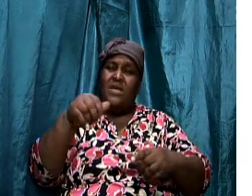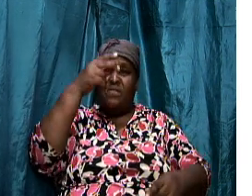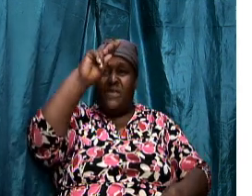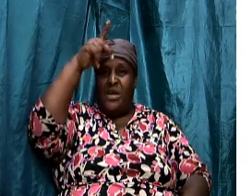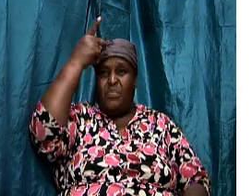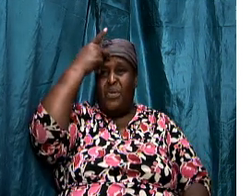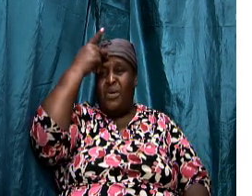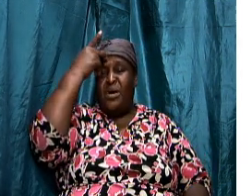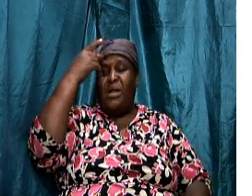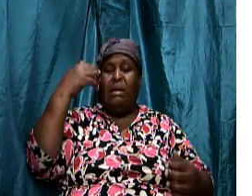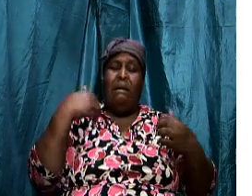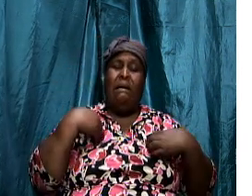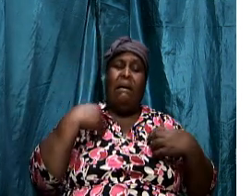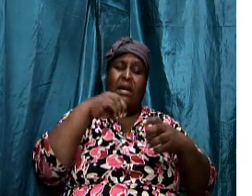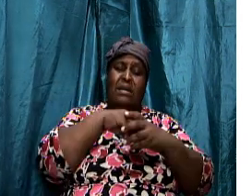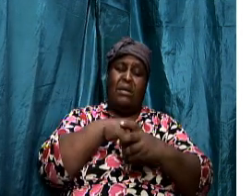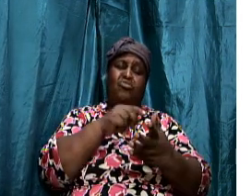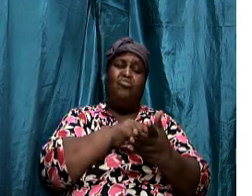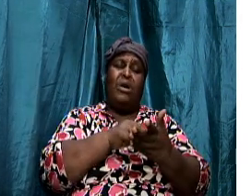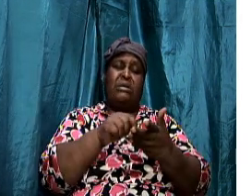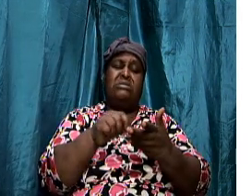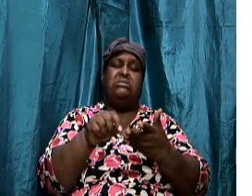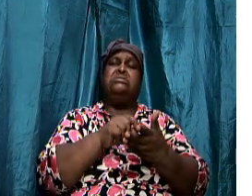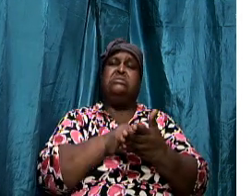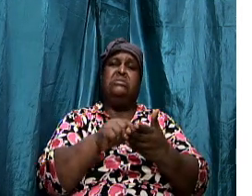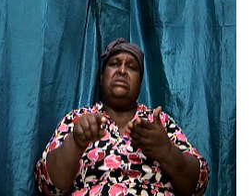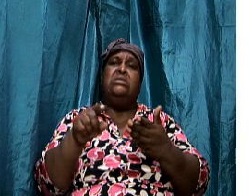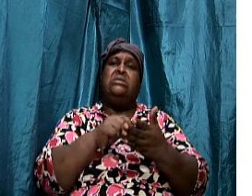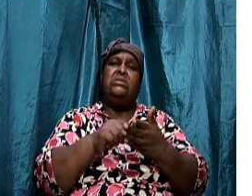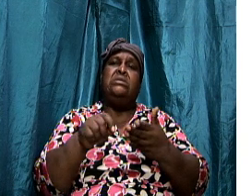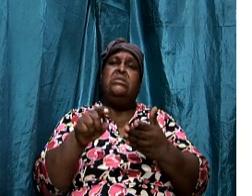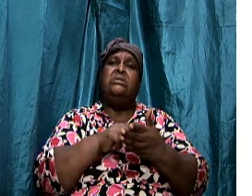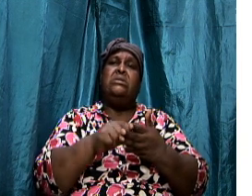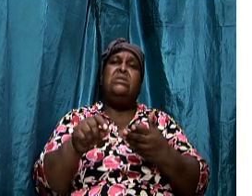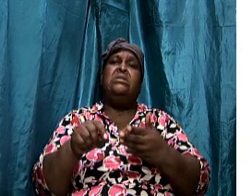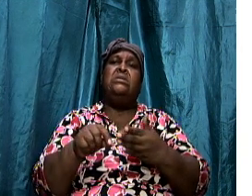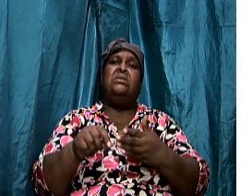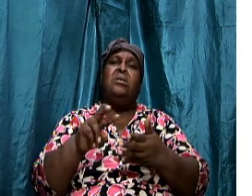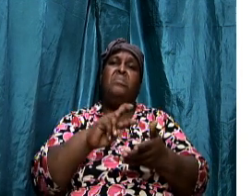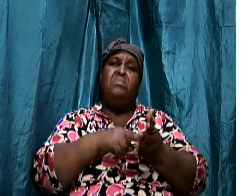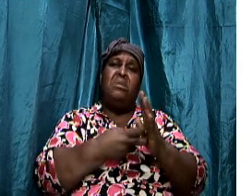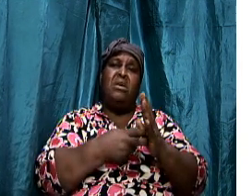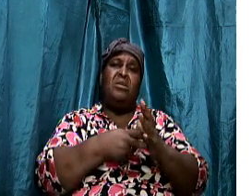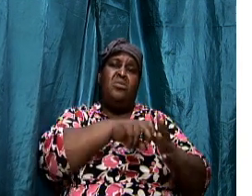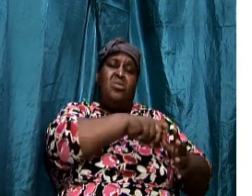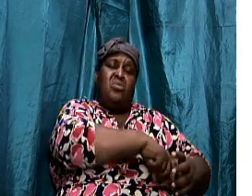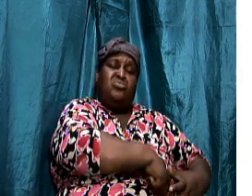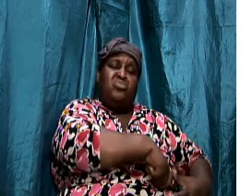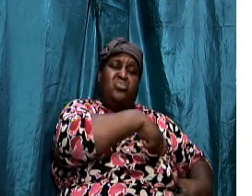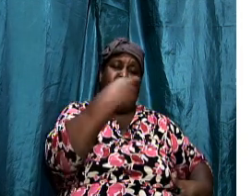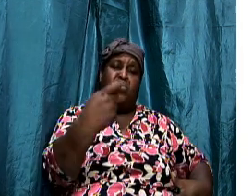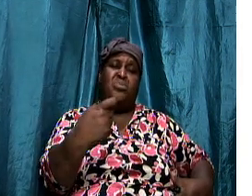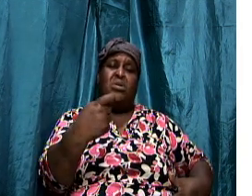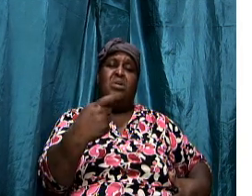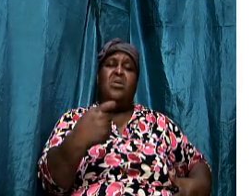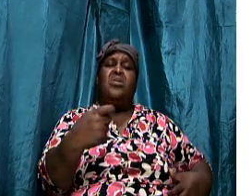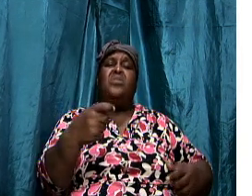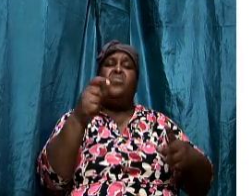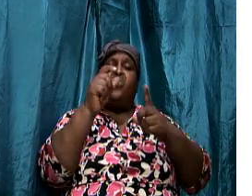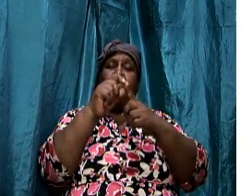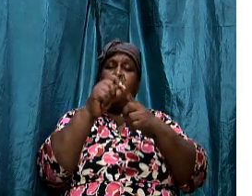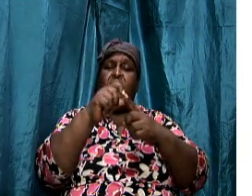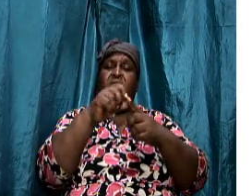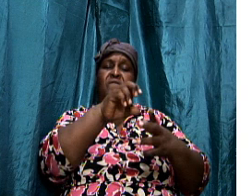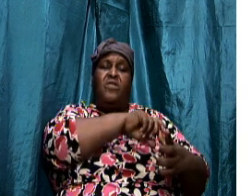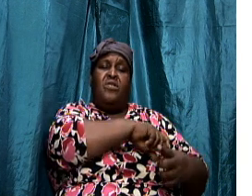had in his writing that referred to sword. Right? The word for sword